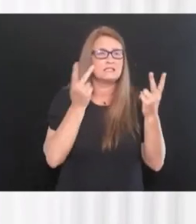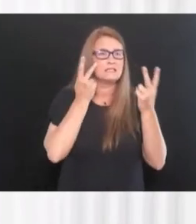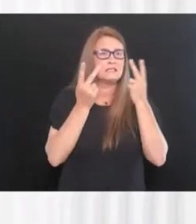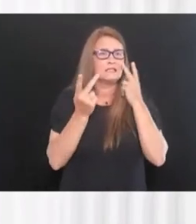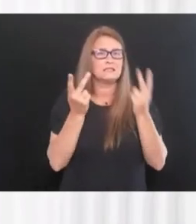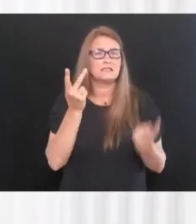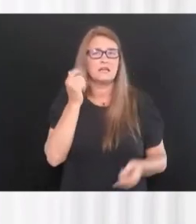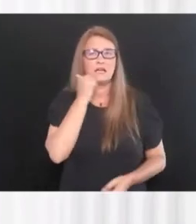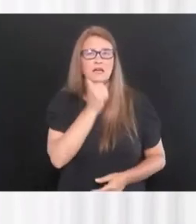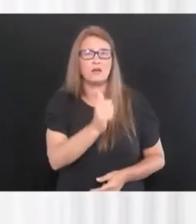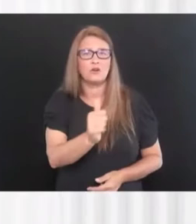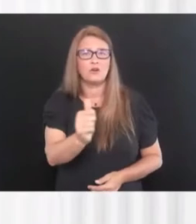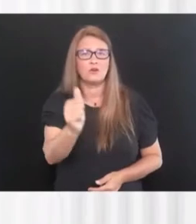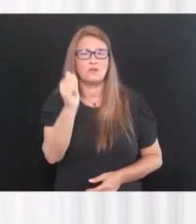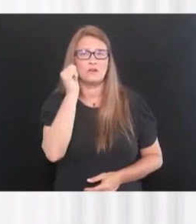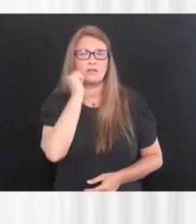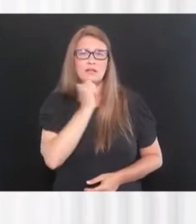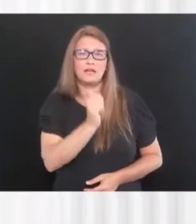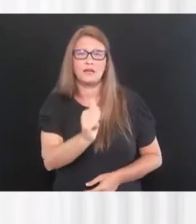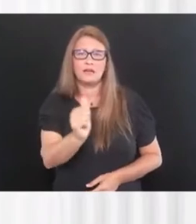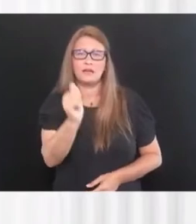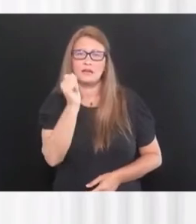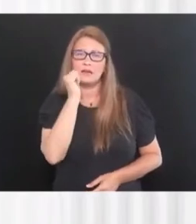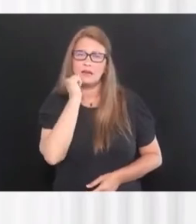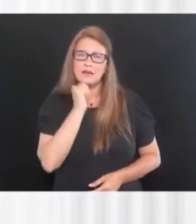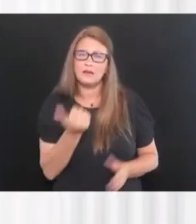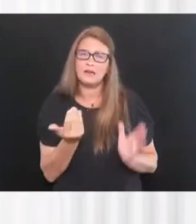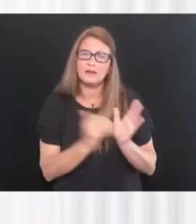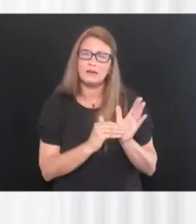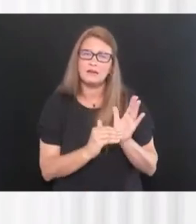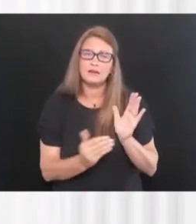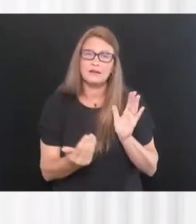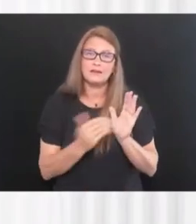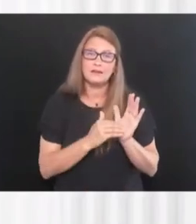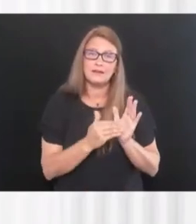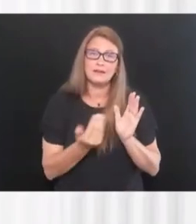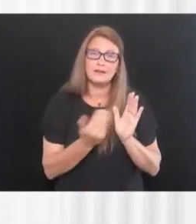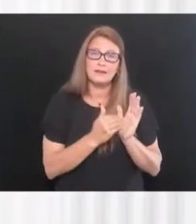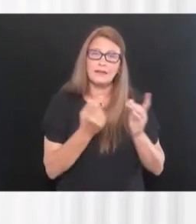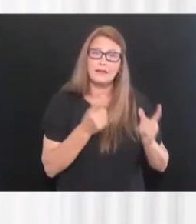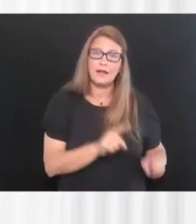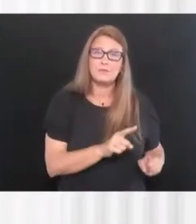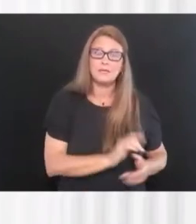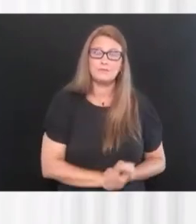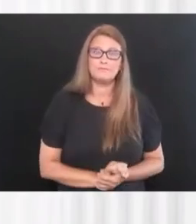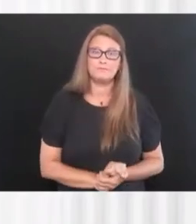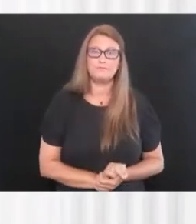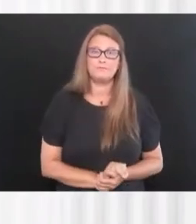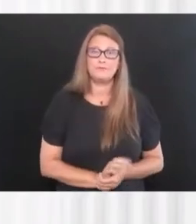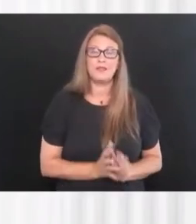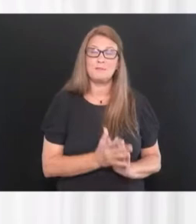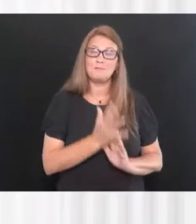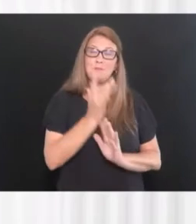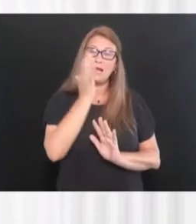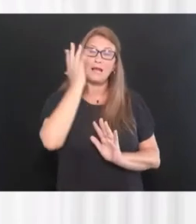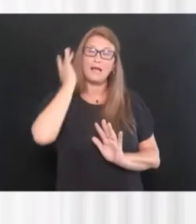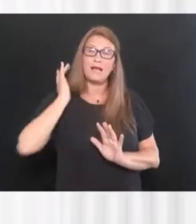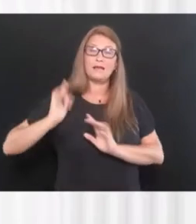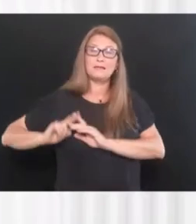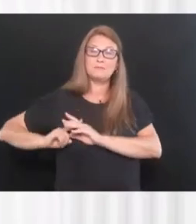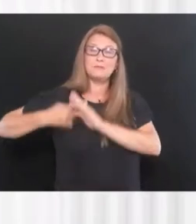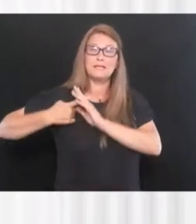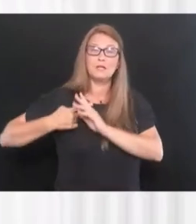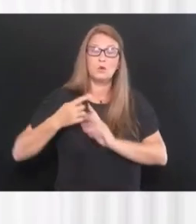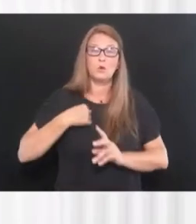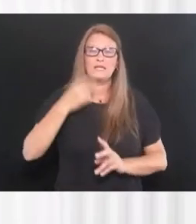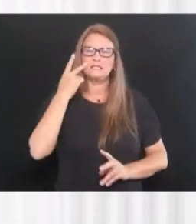over and over time and time again. And, um, at the very beginning of this when we saw it coming